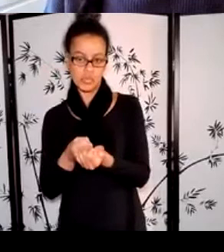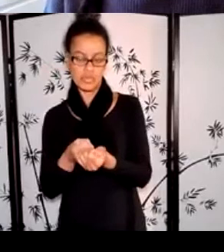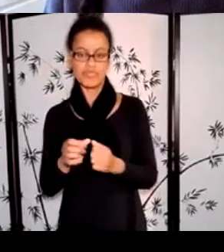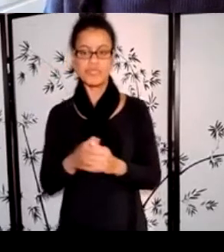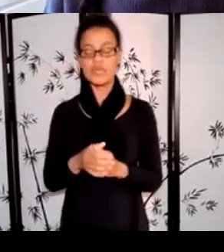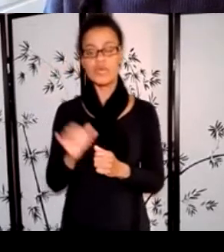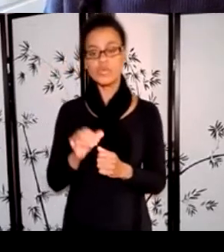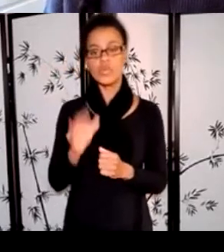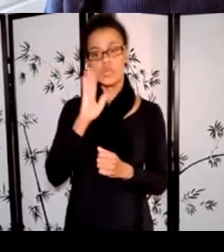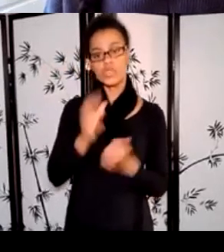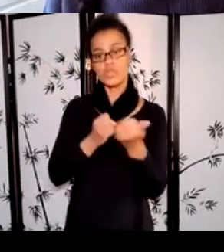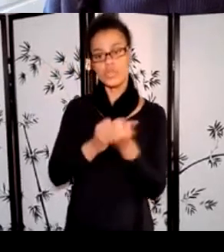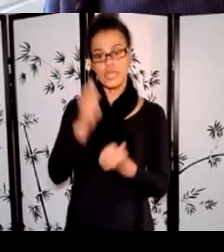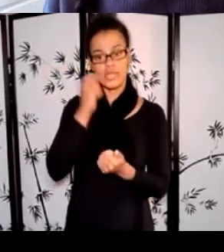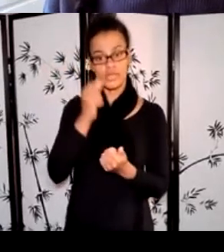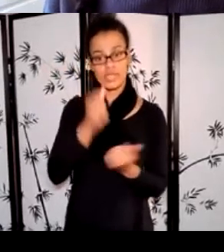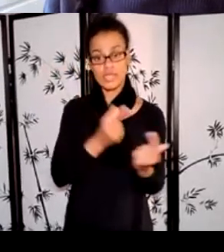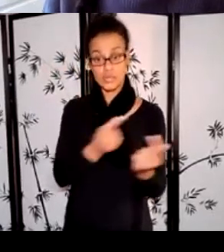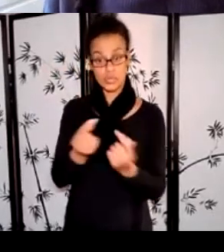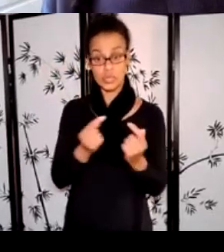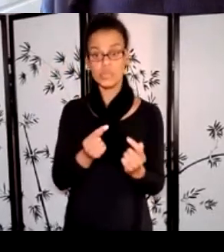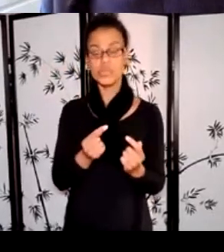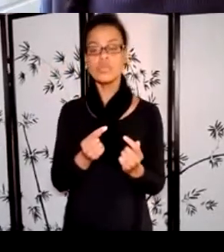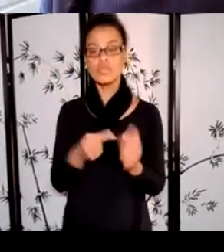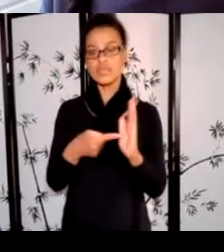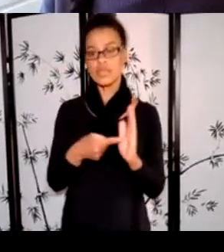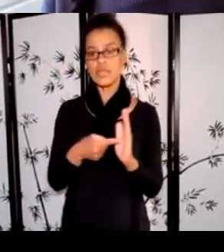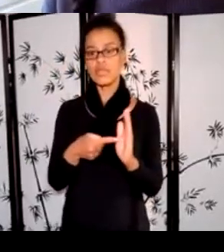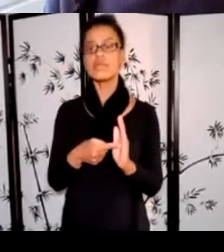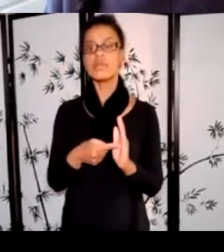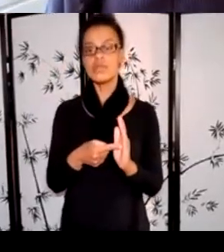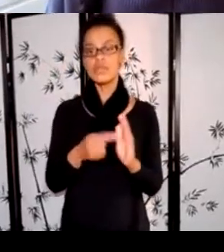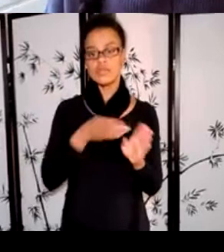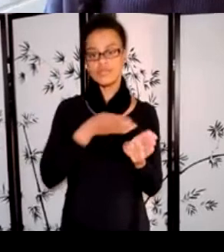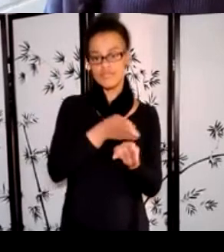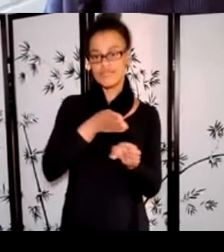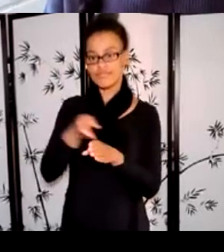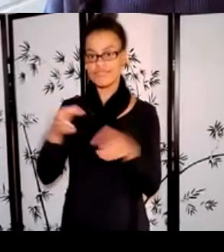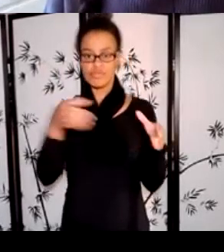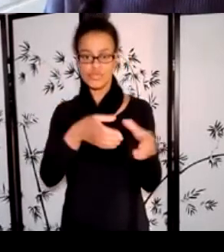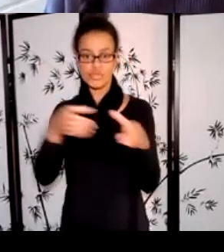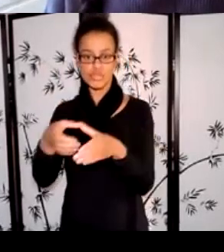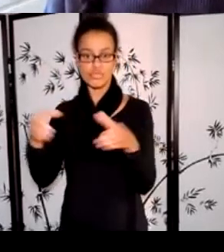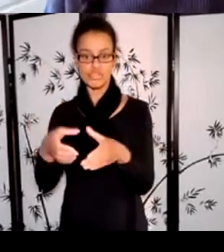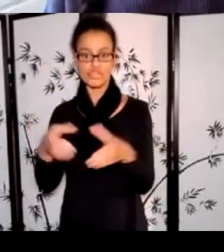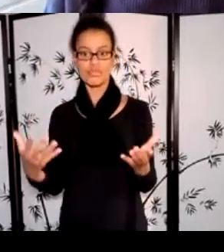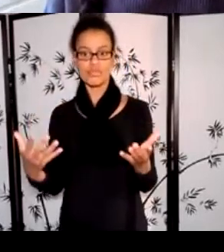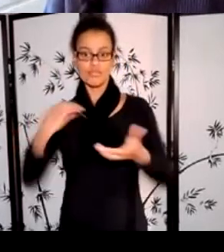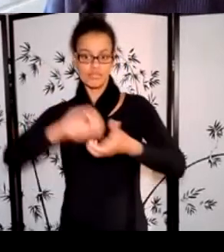cross-sector collaboration, creative economy, and neighborhood level community initiatives.